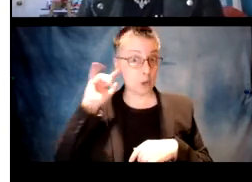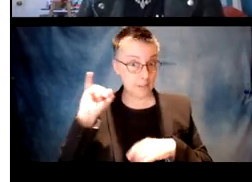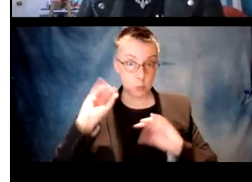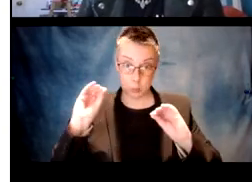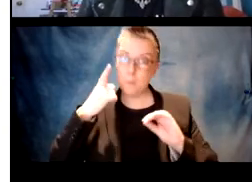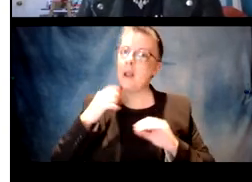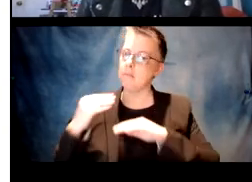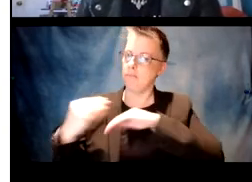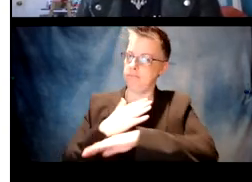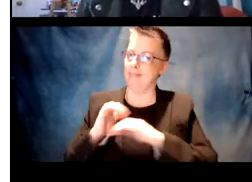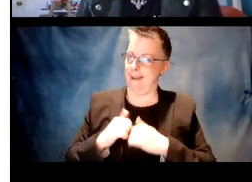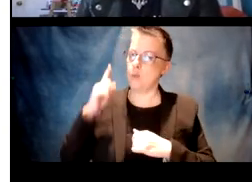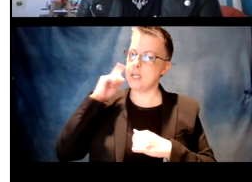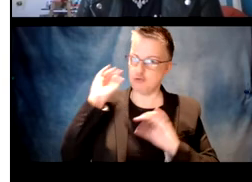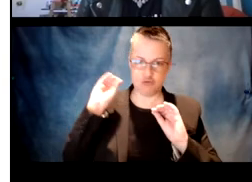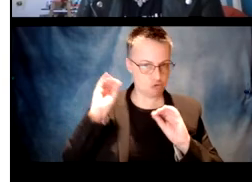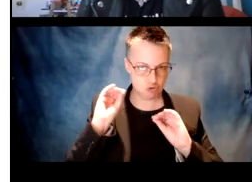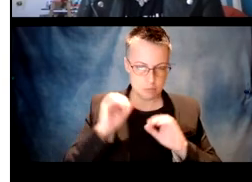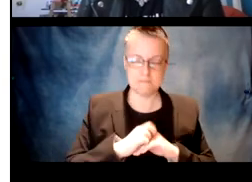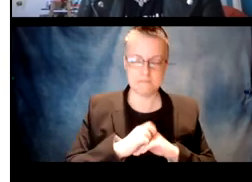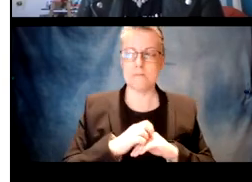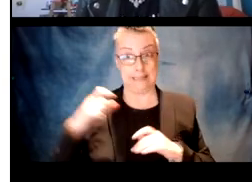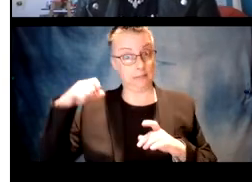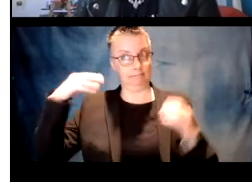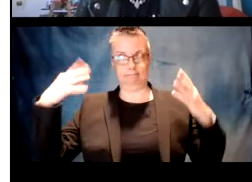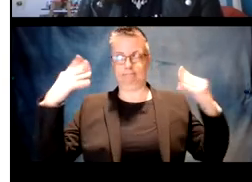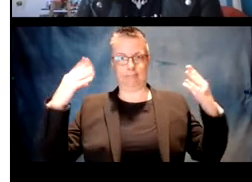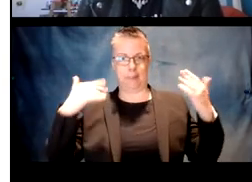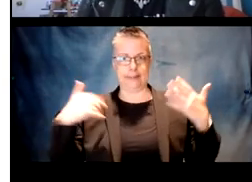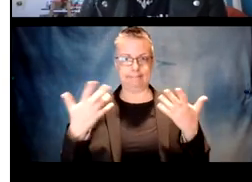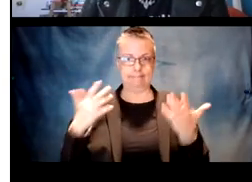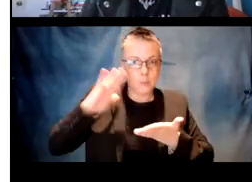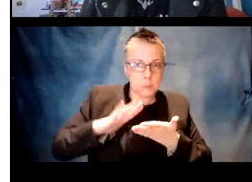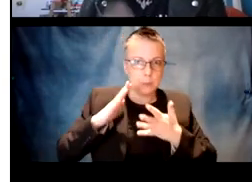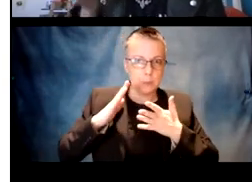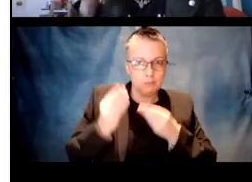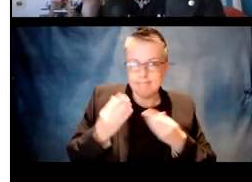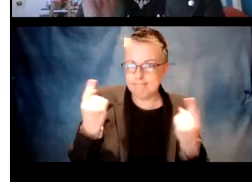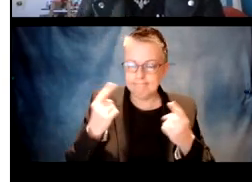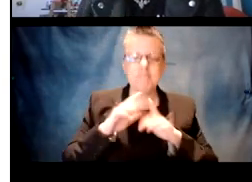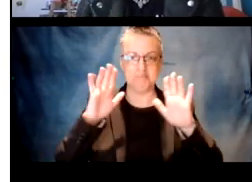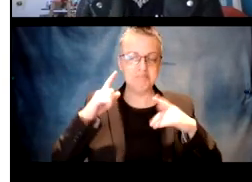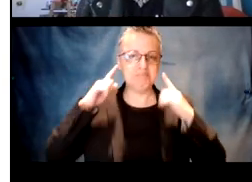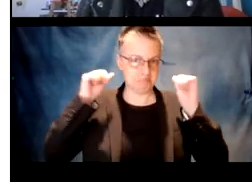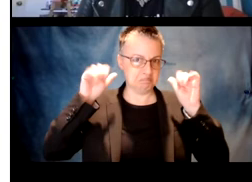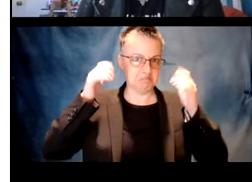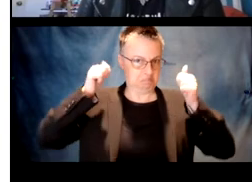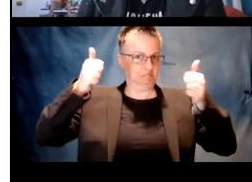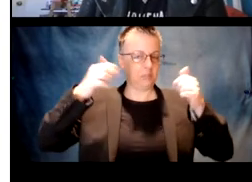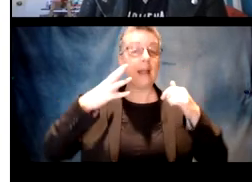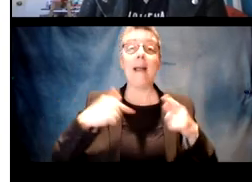history of hearing or speech language disorder, no ear infections, because that can affect the way they hear the stimuli.